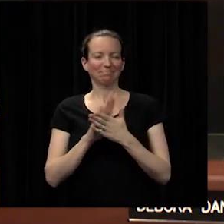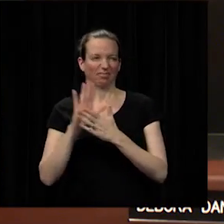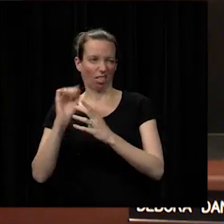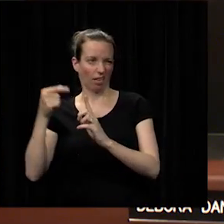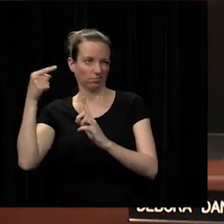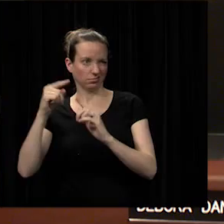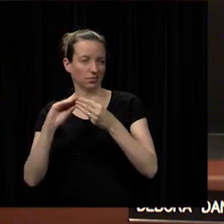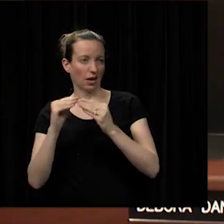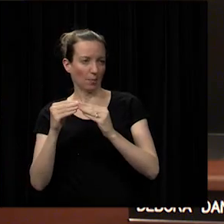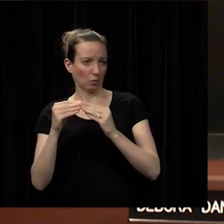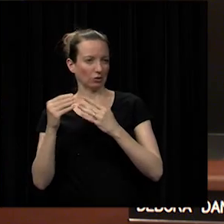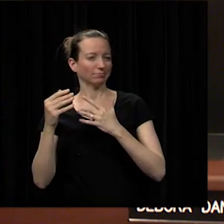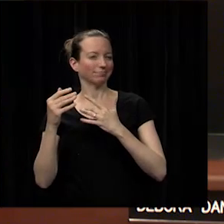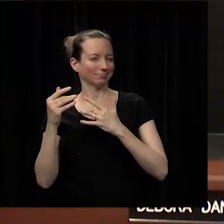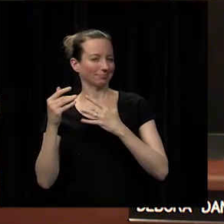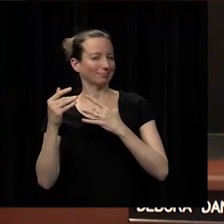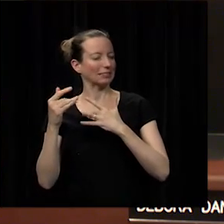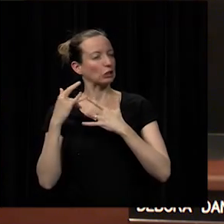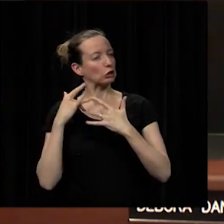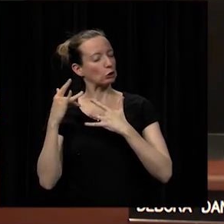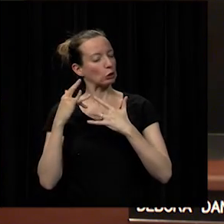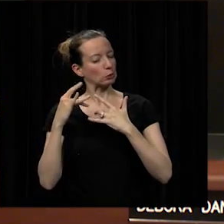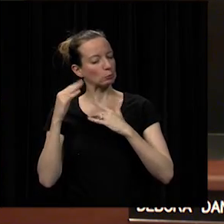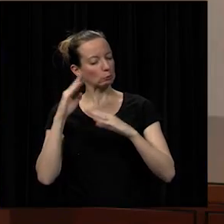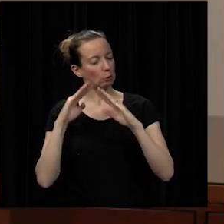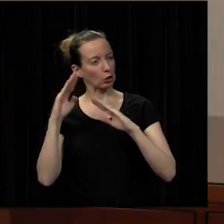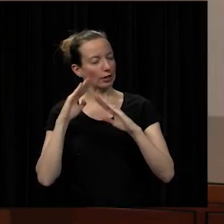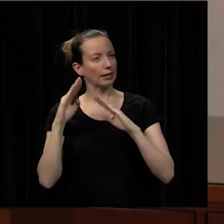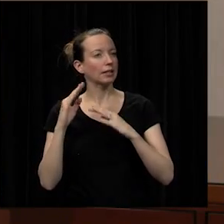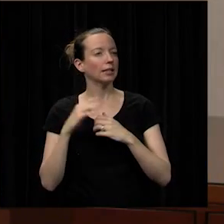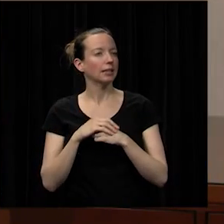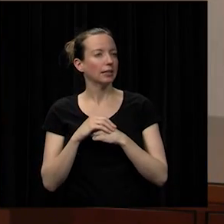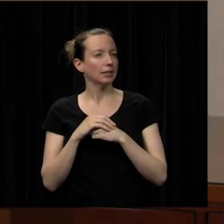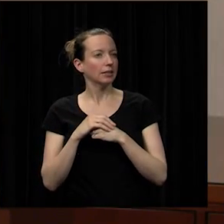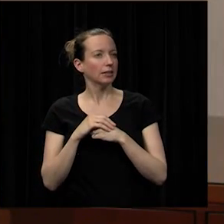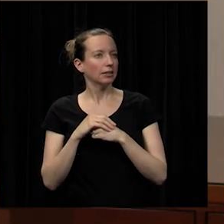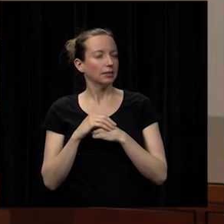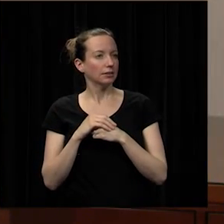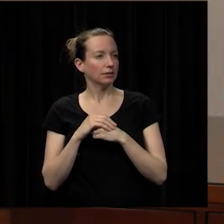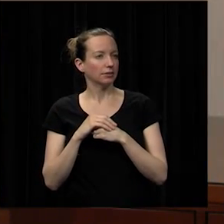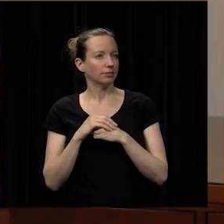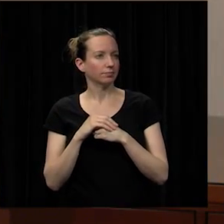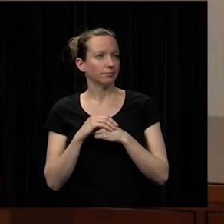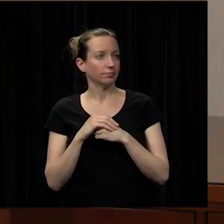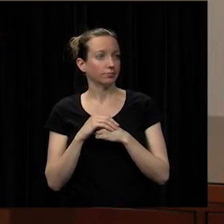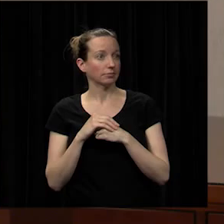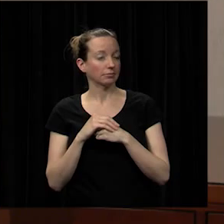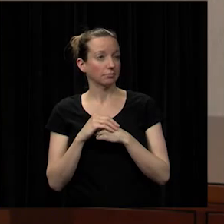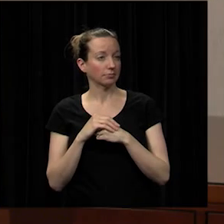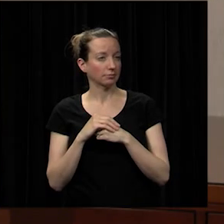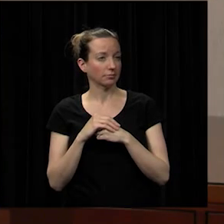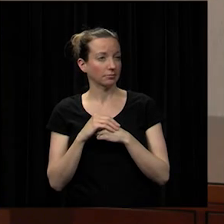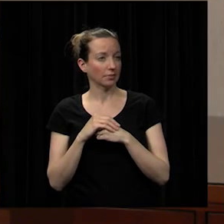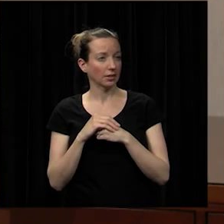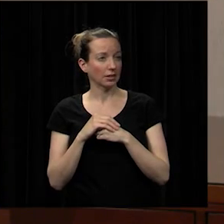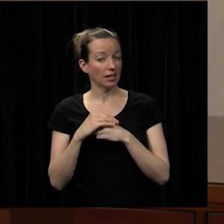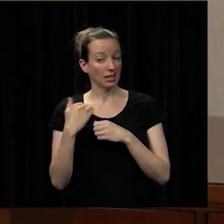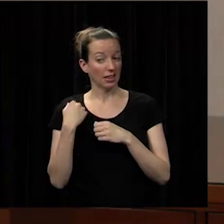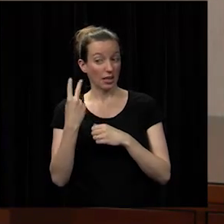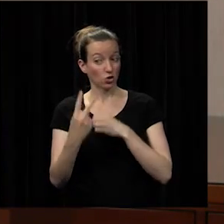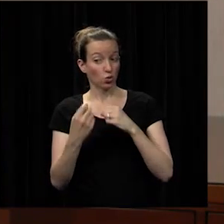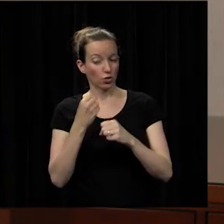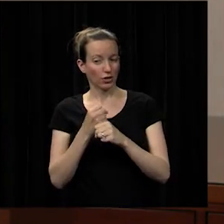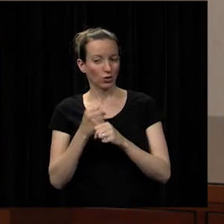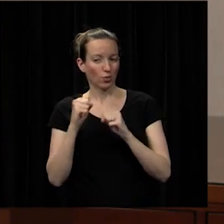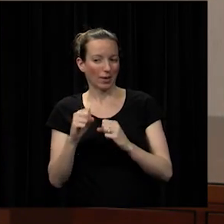worked with dr dugan on that one of the areas that we the last two years we've been able to add our hispanic